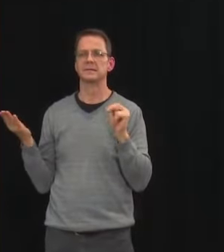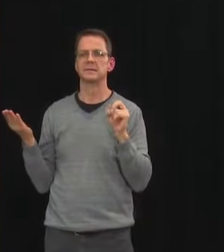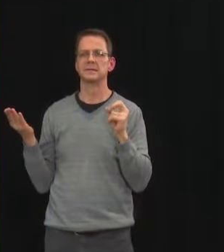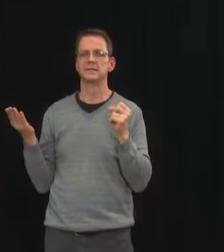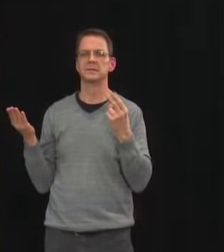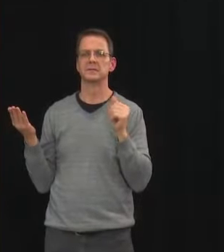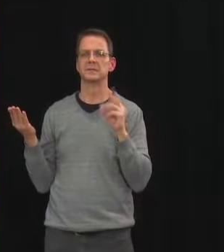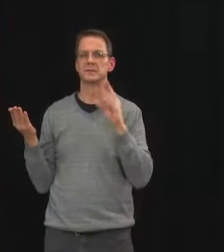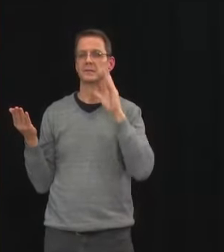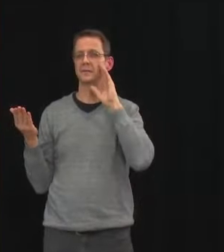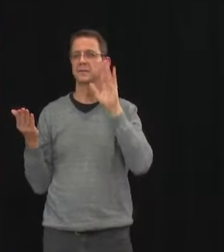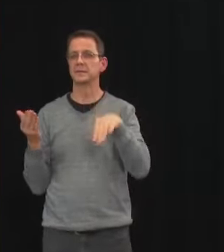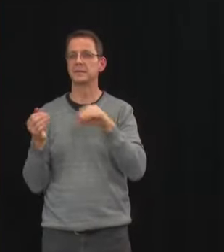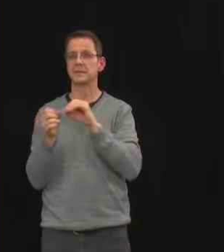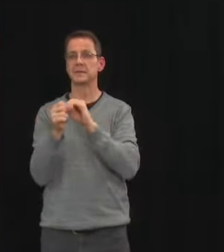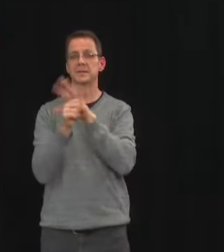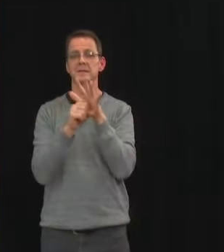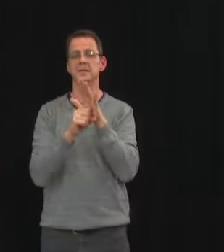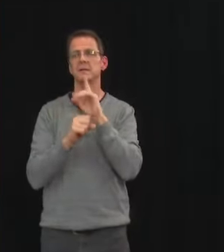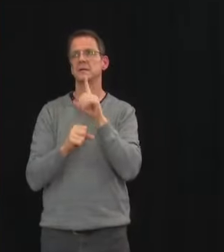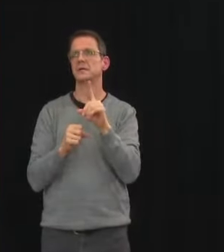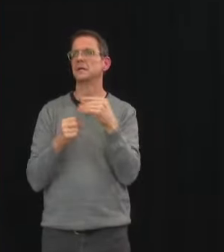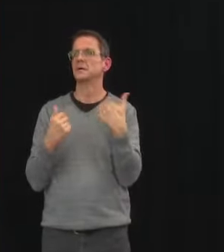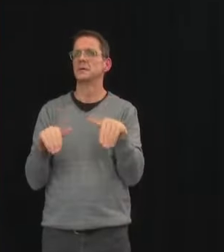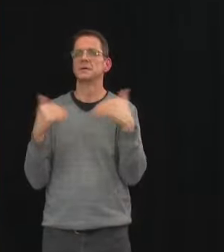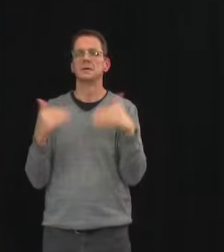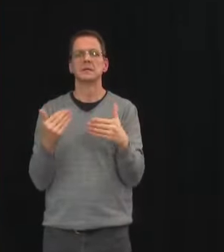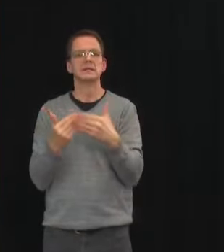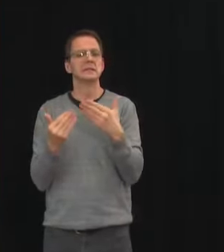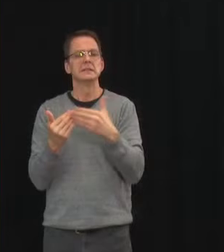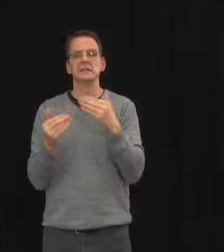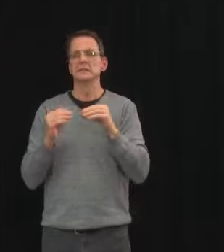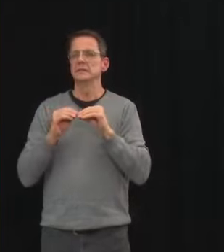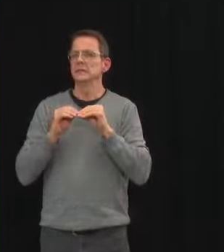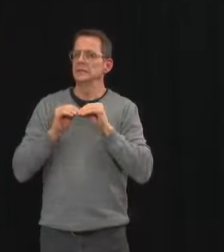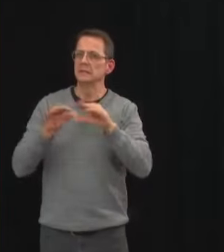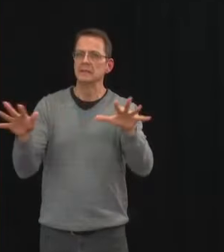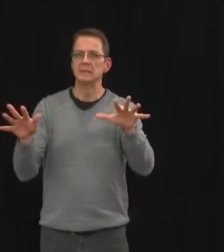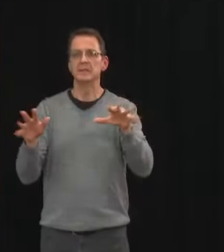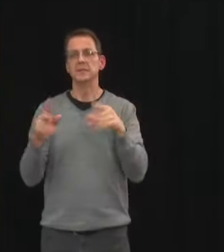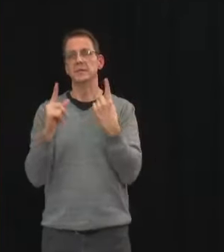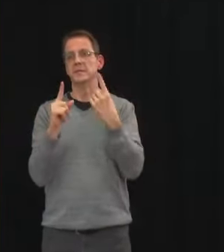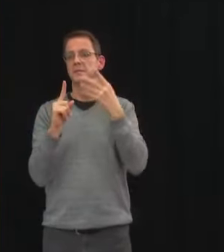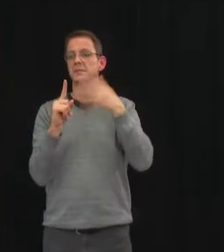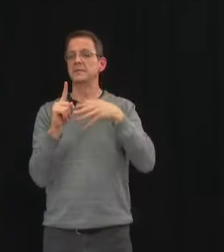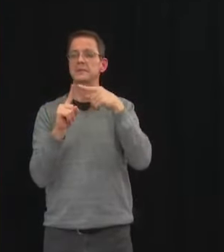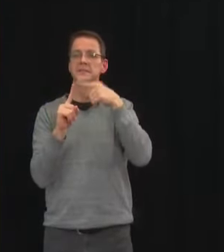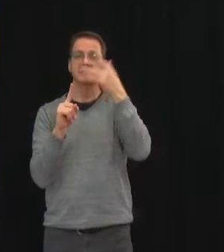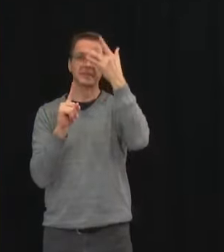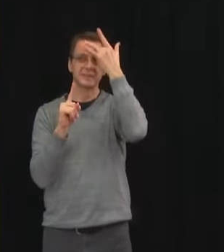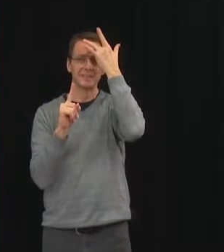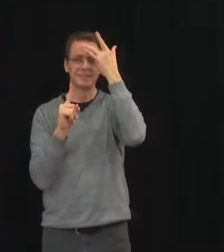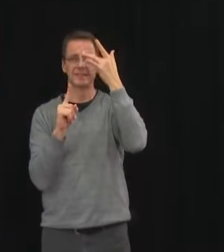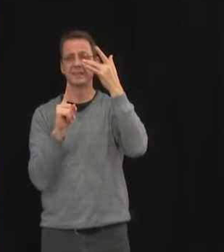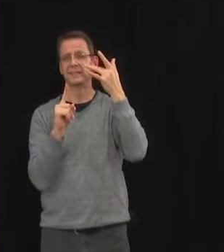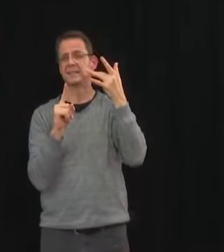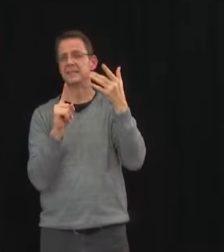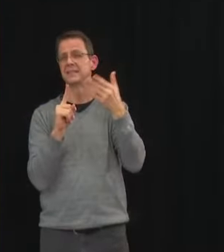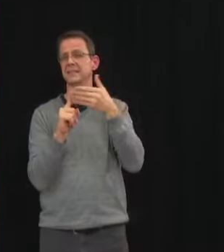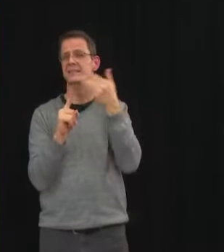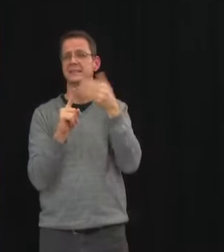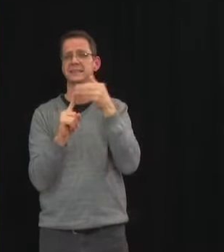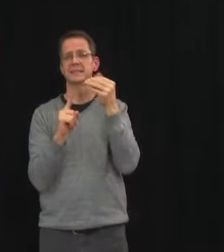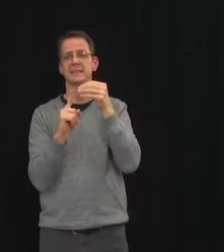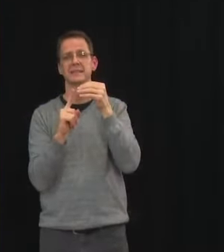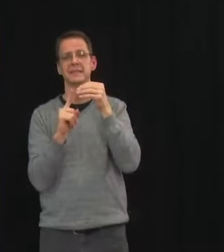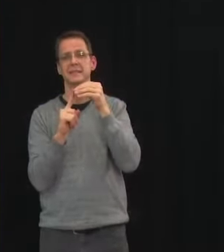and that is essentially what we've seen is that in some of those environments and some of the communities in that north west corner of the province as well